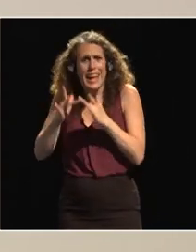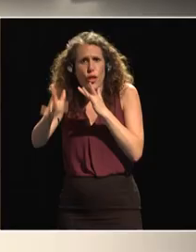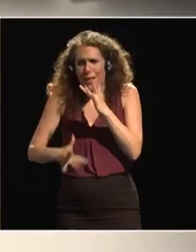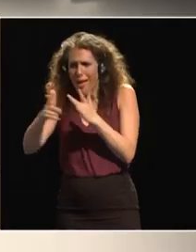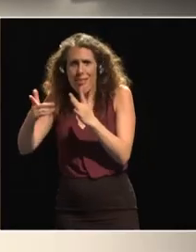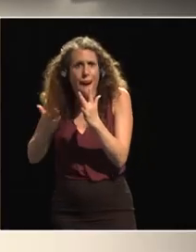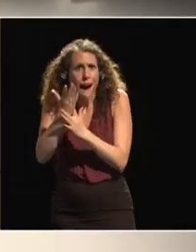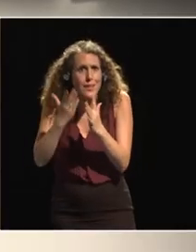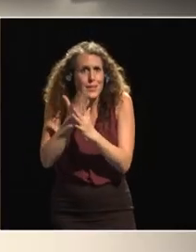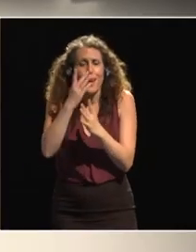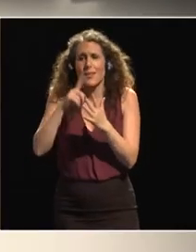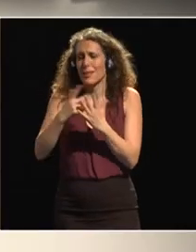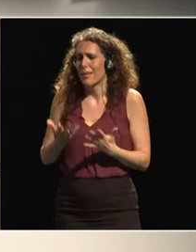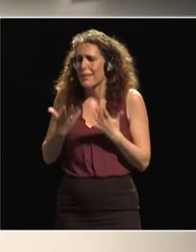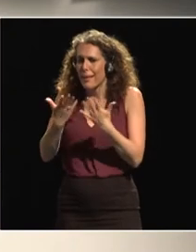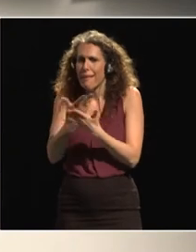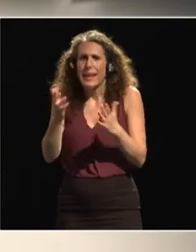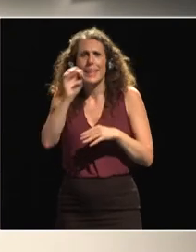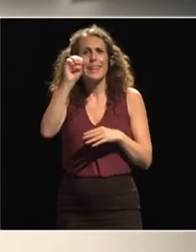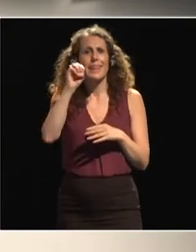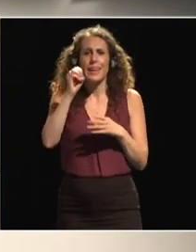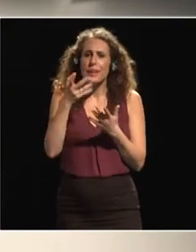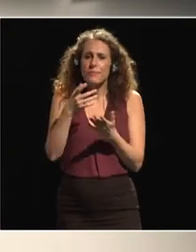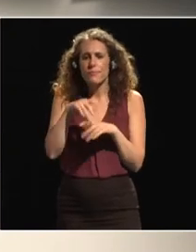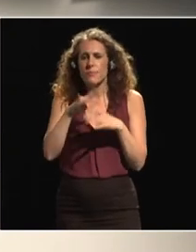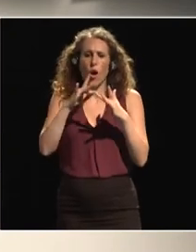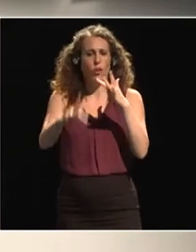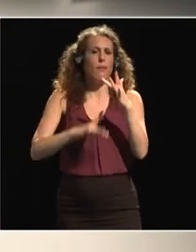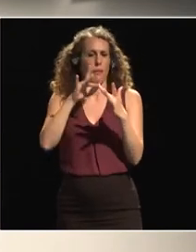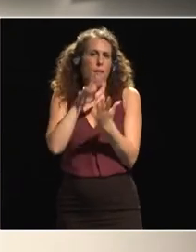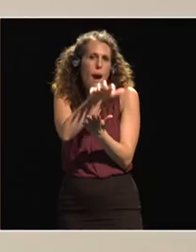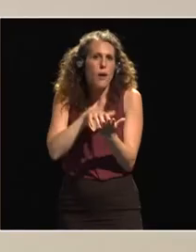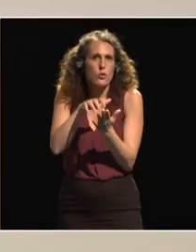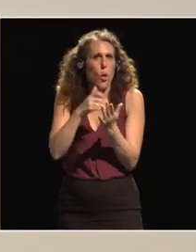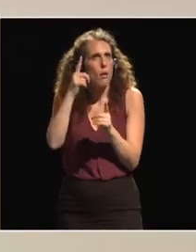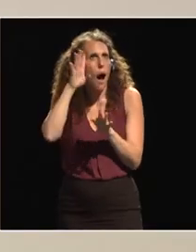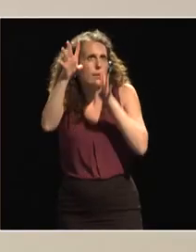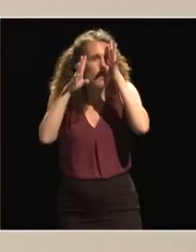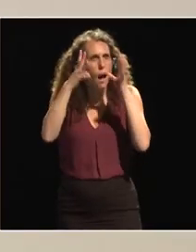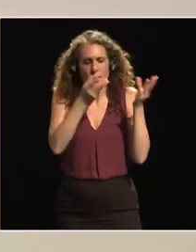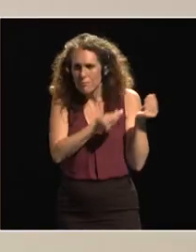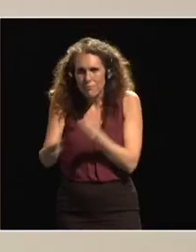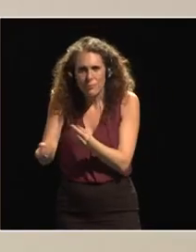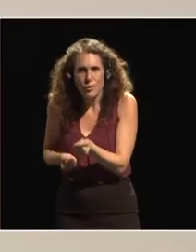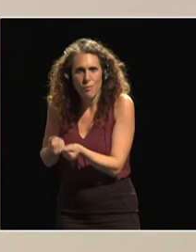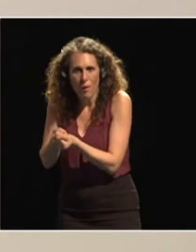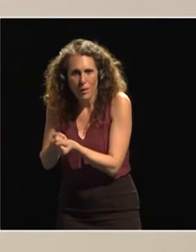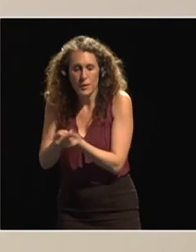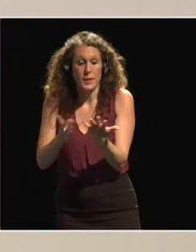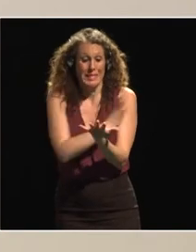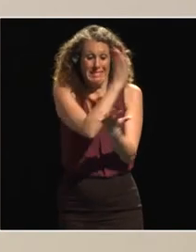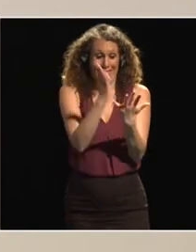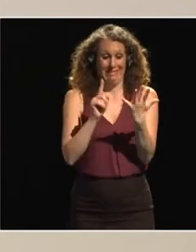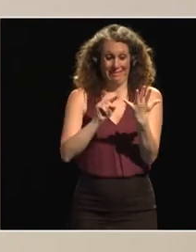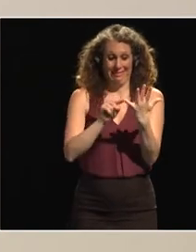and extend the availability of e-agriculture solutions in Africa as well as in Europe and the fifth area for action is research